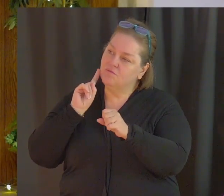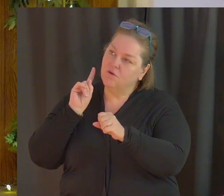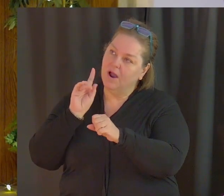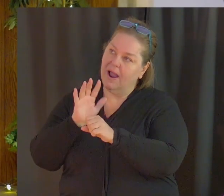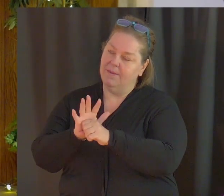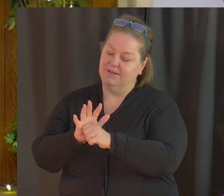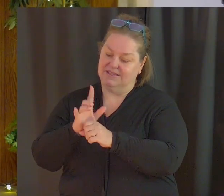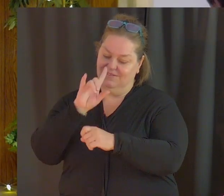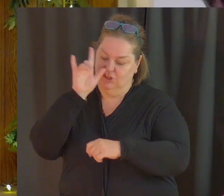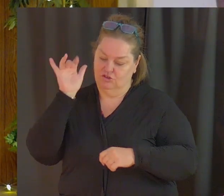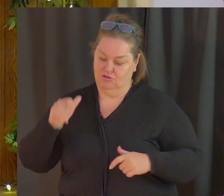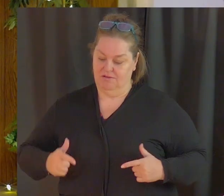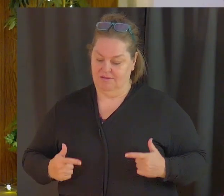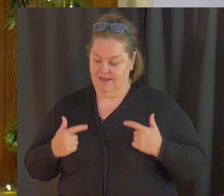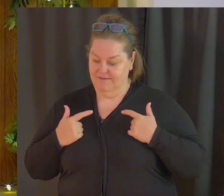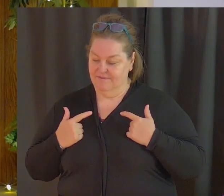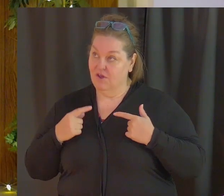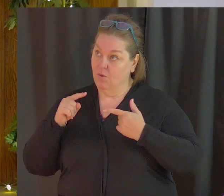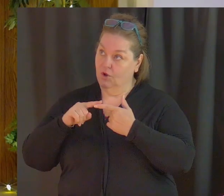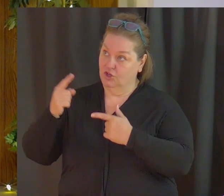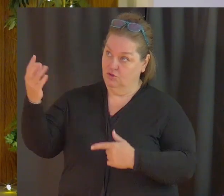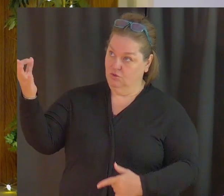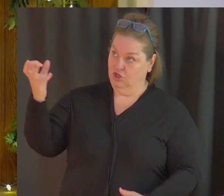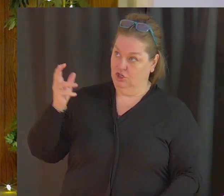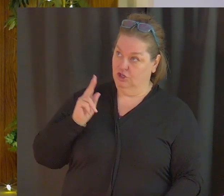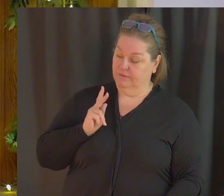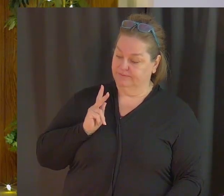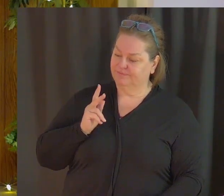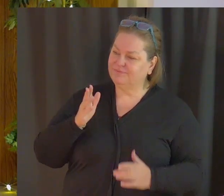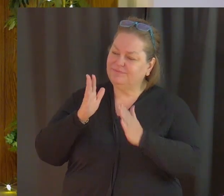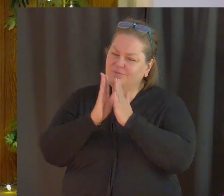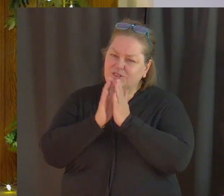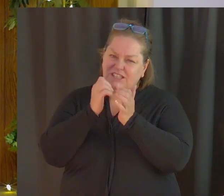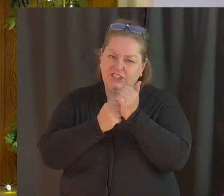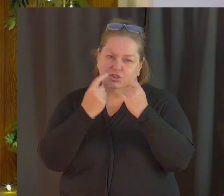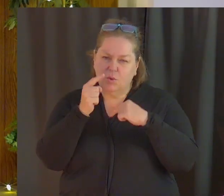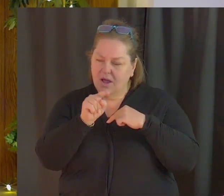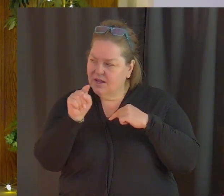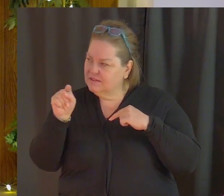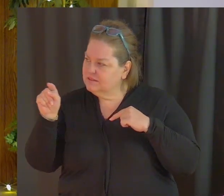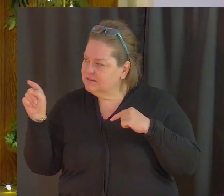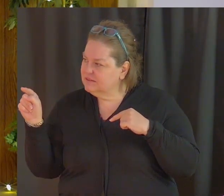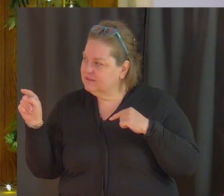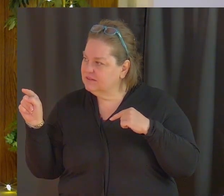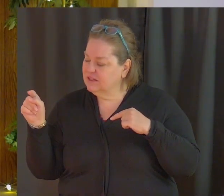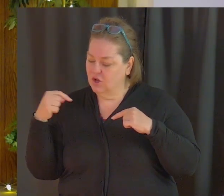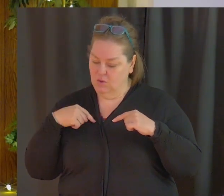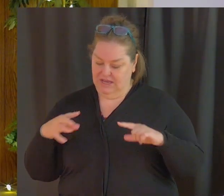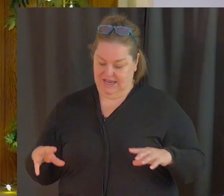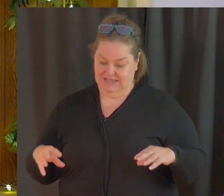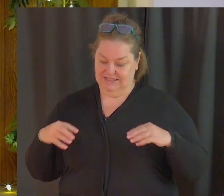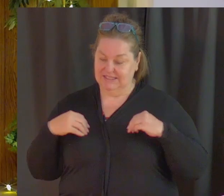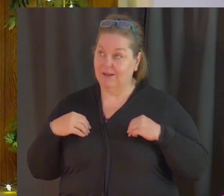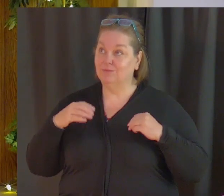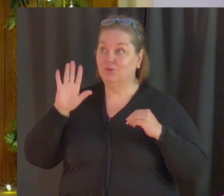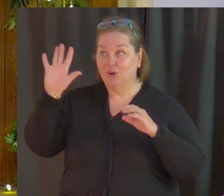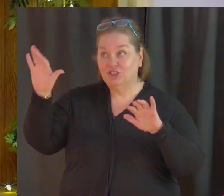when you return father I pray that each one of us as we look at these beatitudes we accept the challenge